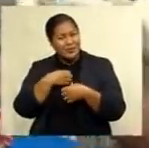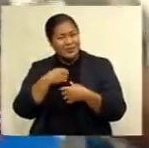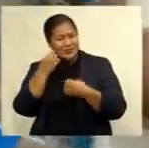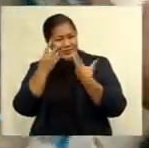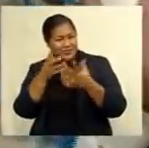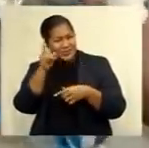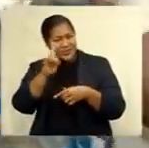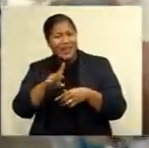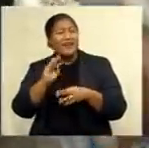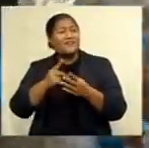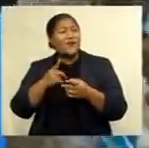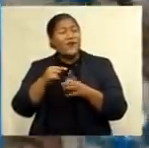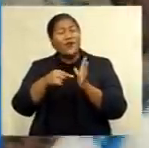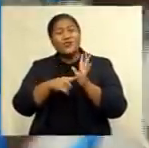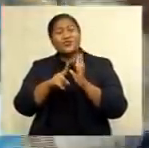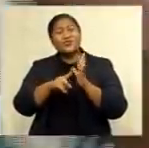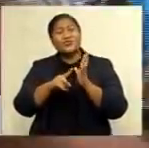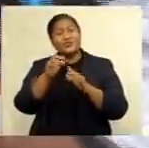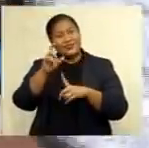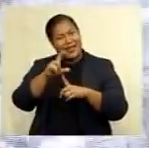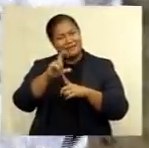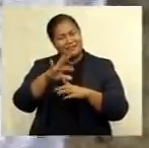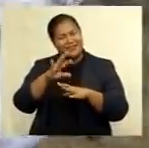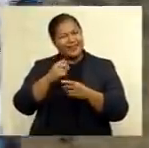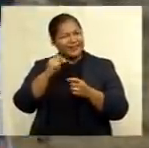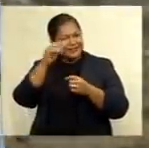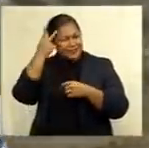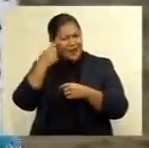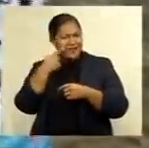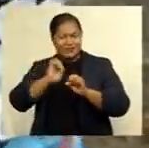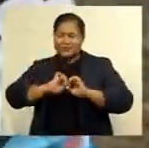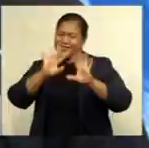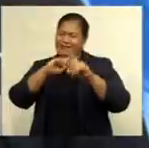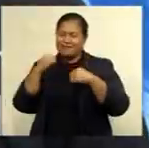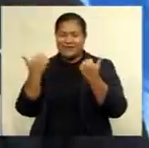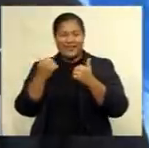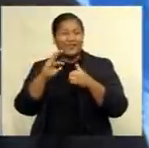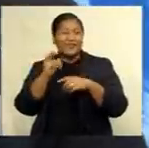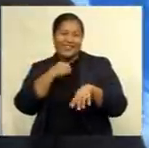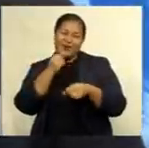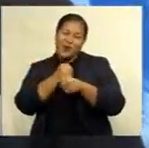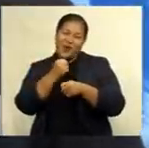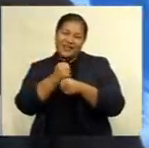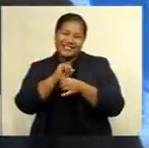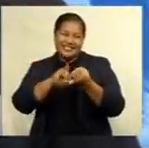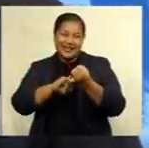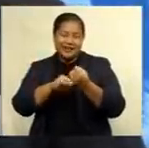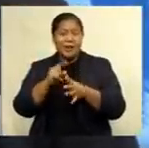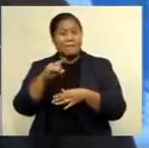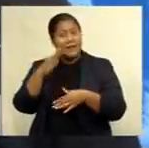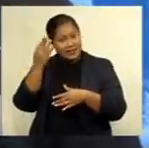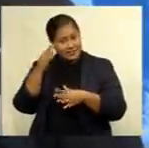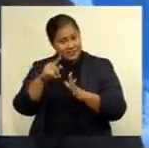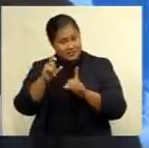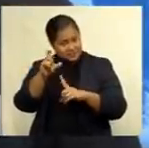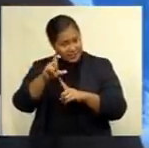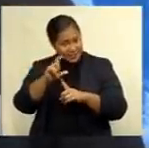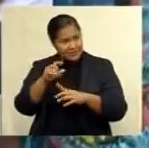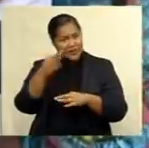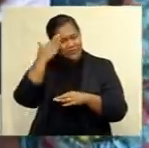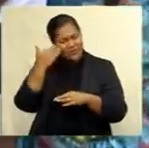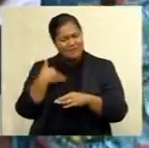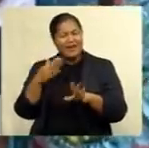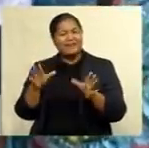Tuwai's parents who have sacrificed a lot for their golden son. However, Tuwai has reminded the players before they left today